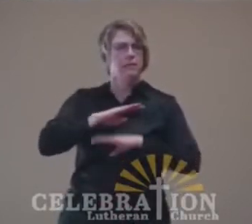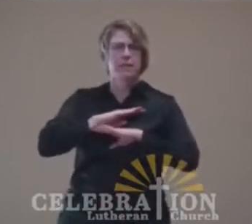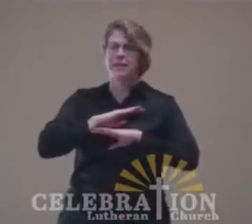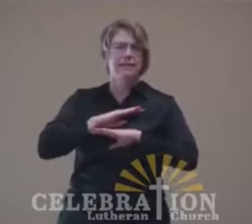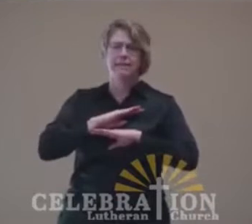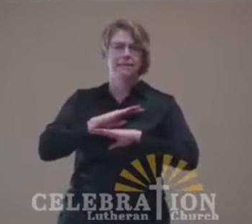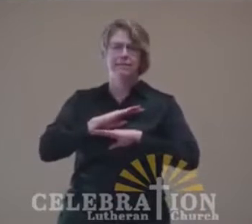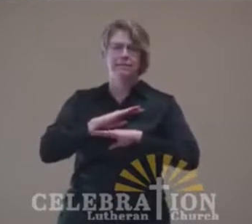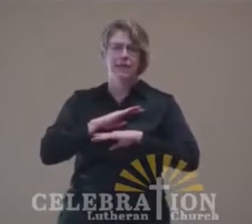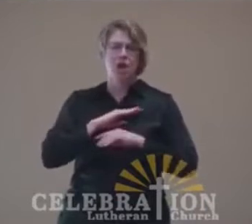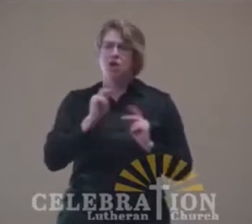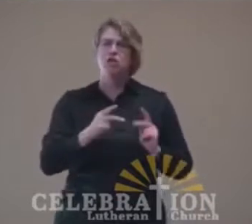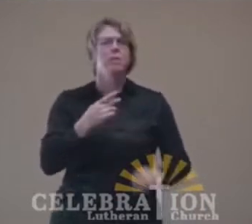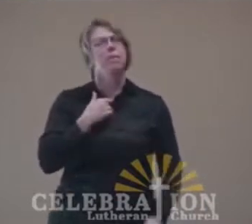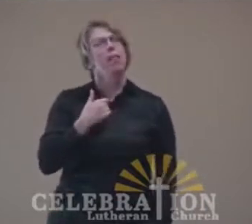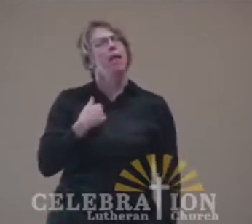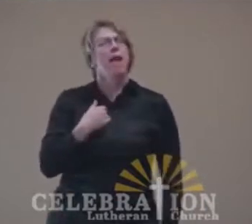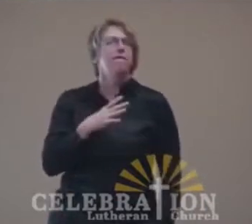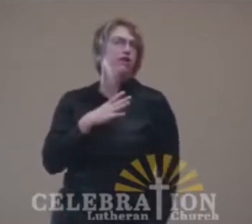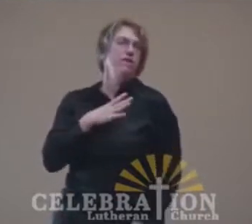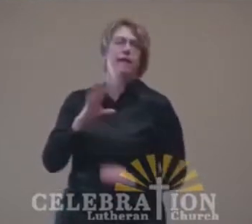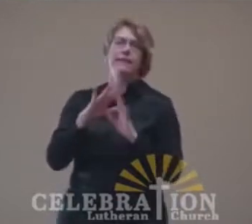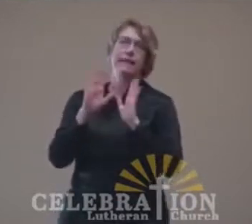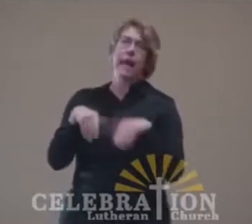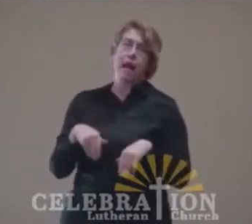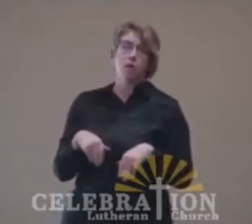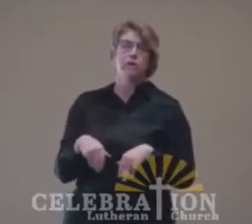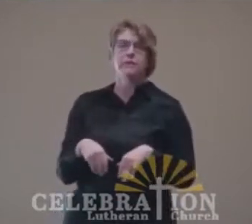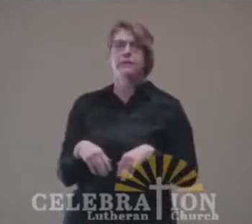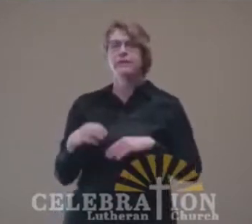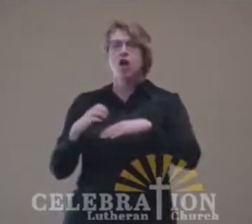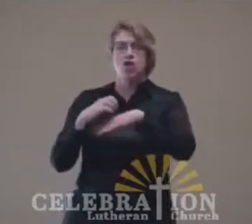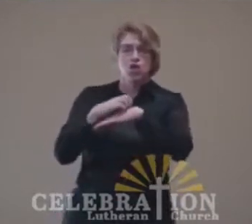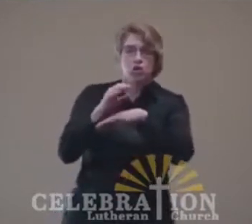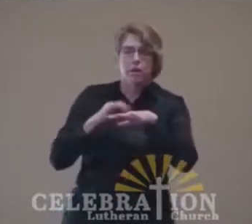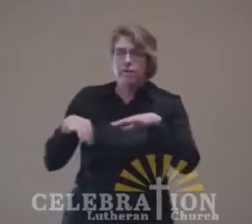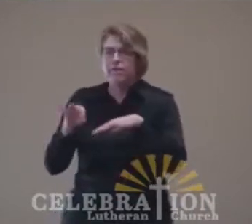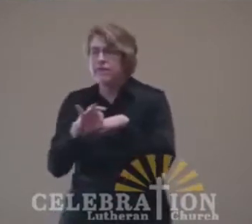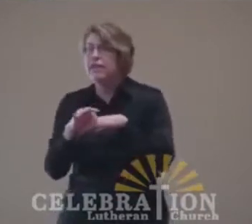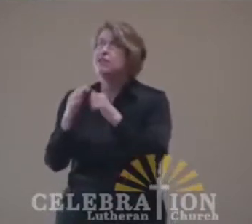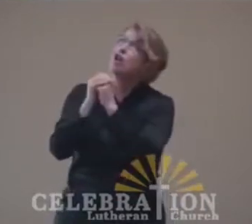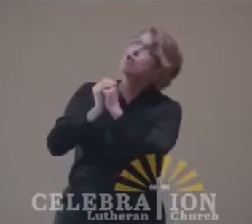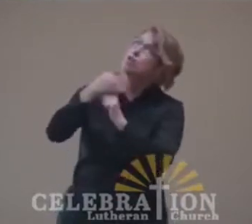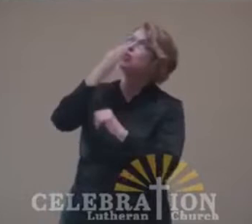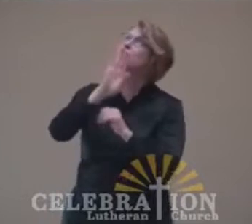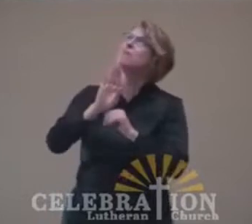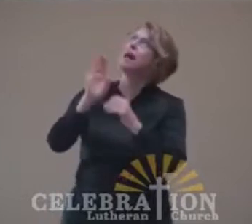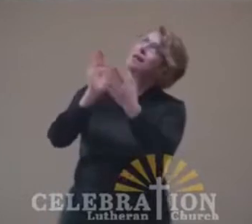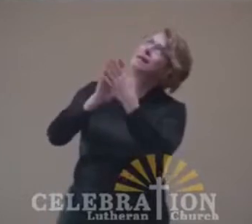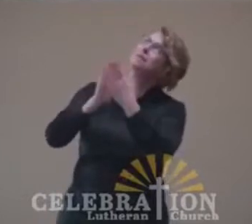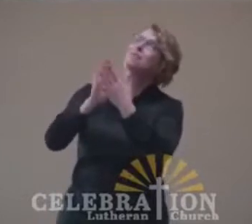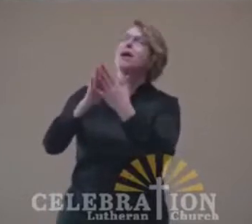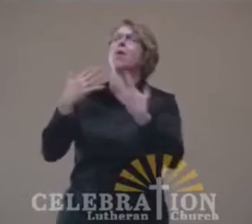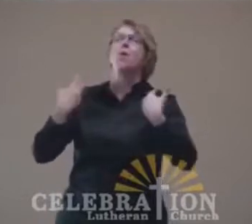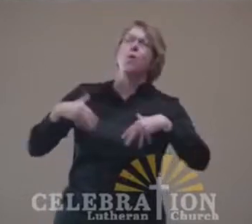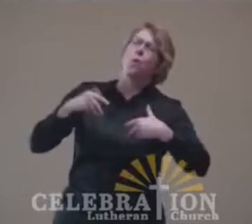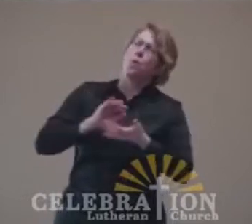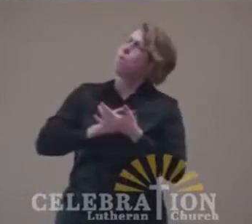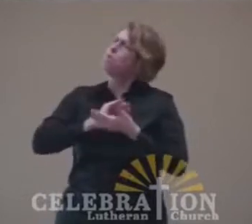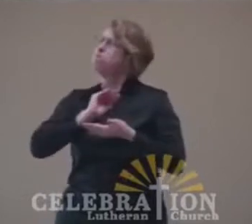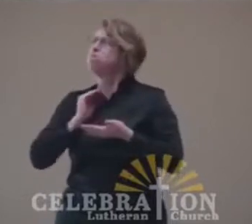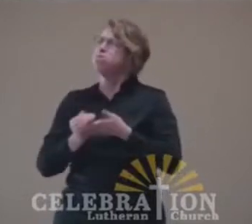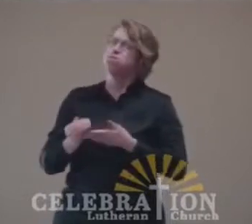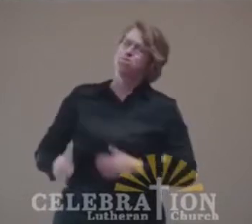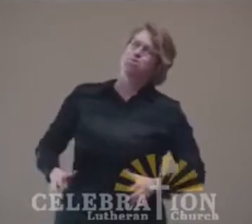So here are the people with their fancy houses and their beautiful vineyards coming together to worship God, to give thanks and praise for this bounty that they have.